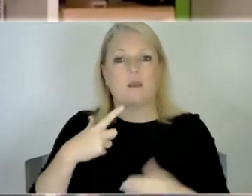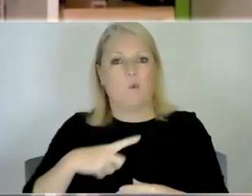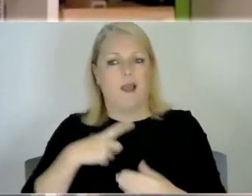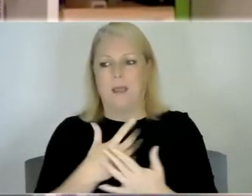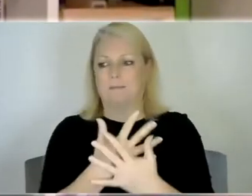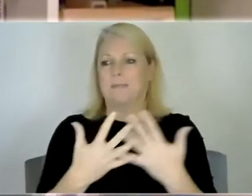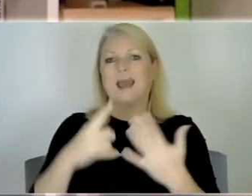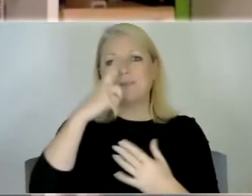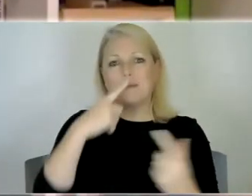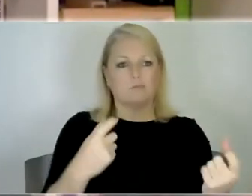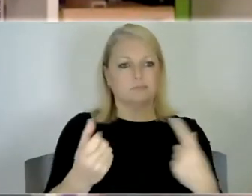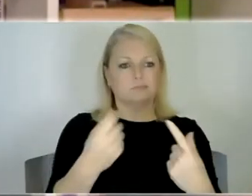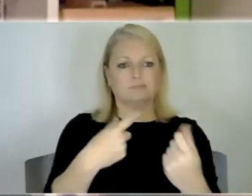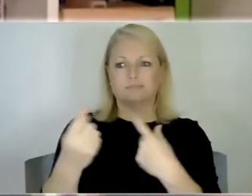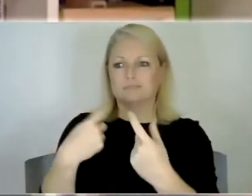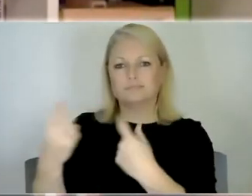comments um